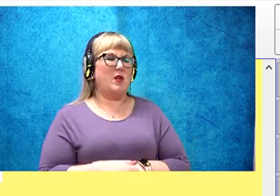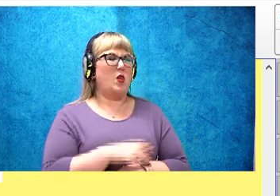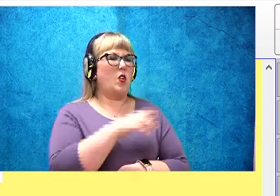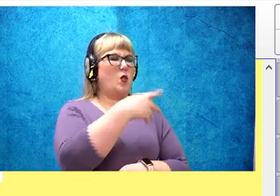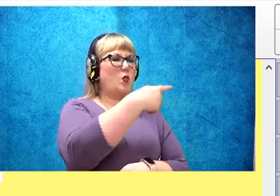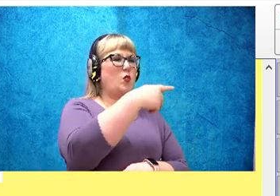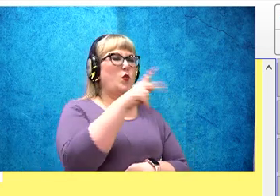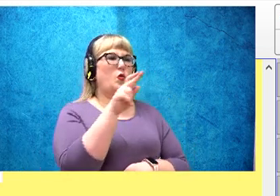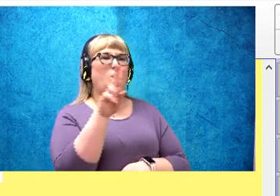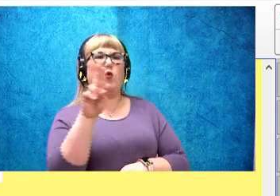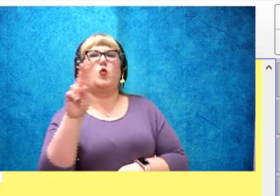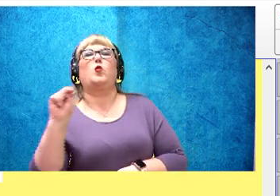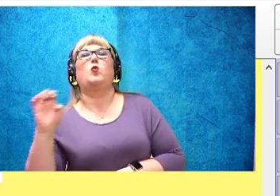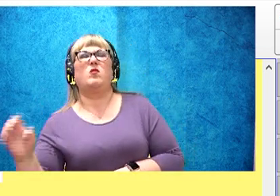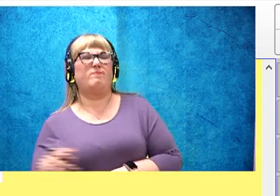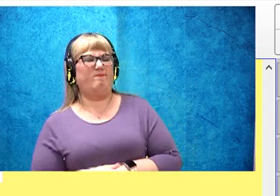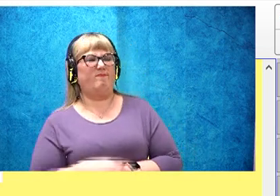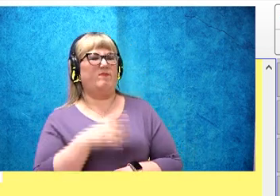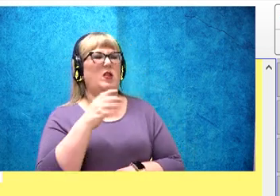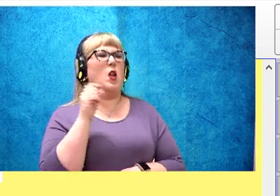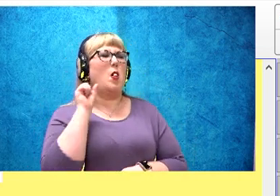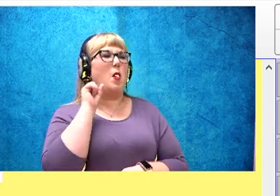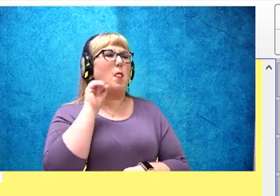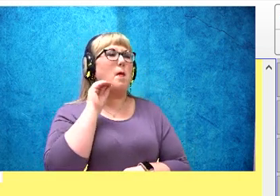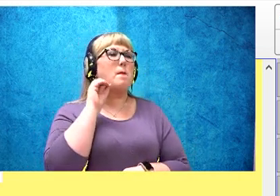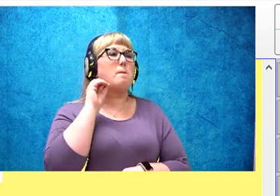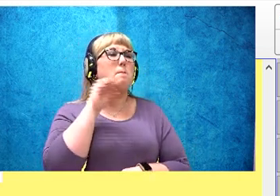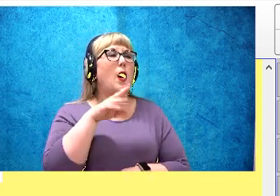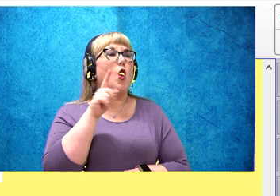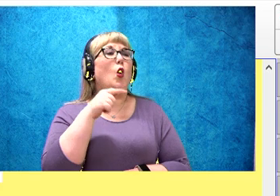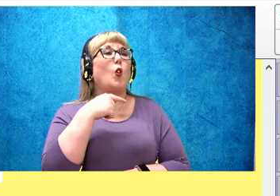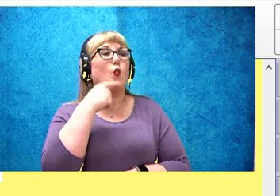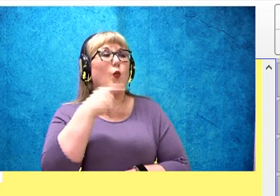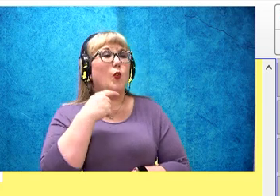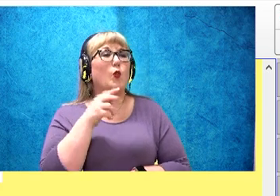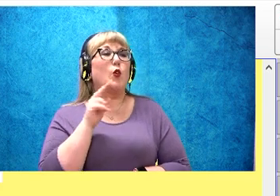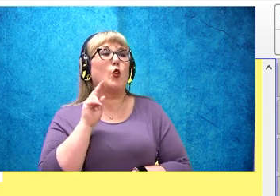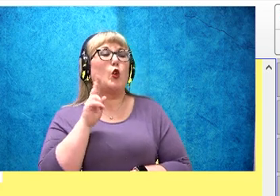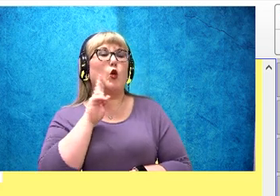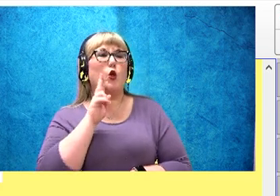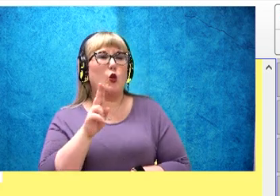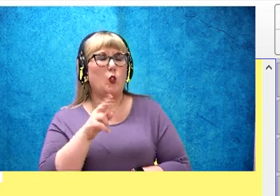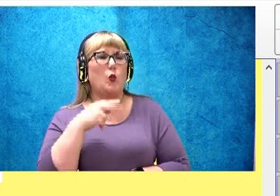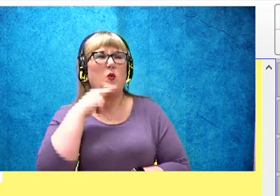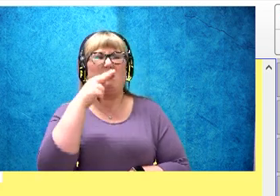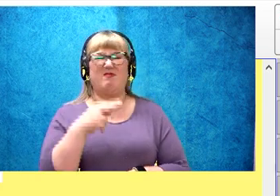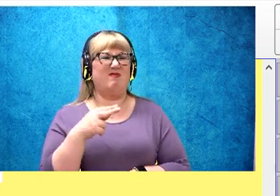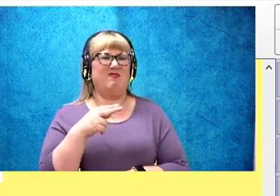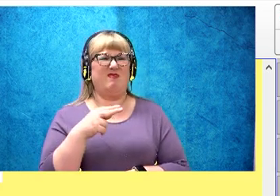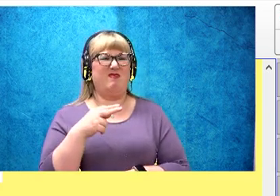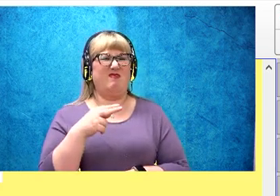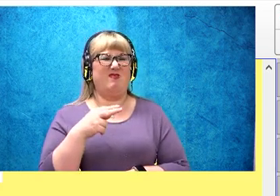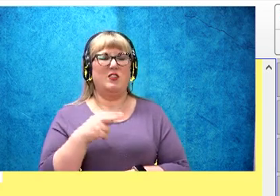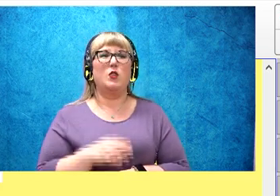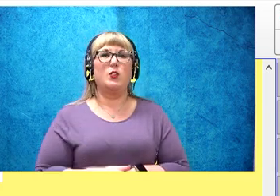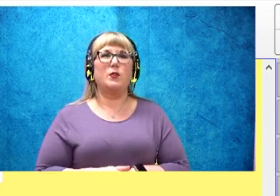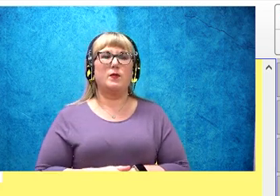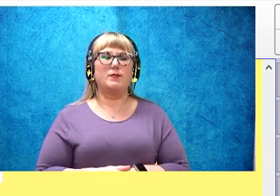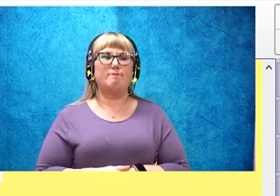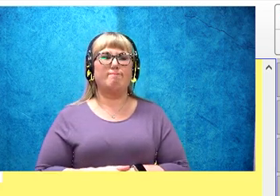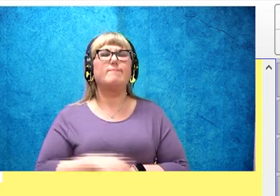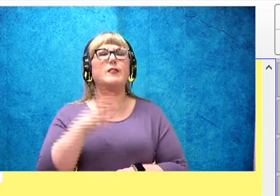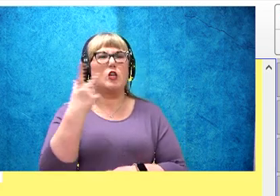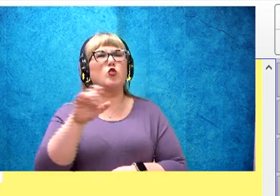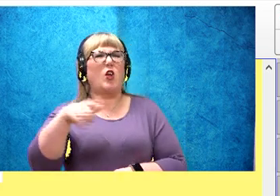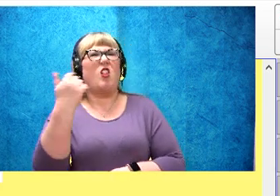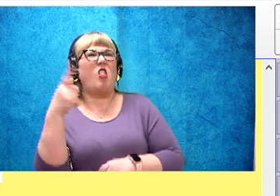Prune, prune, mmm, U isn't allowing me to make a word, so now I'm going to try the next sound that